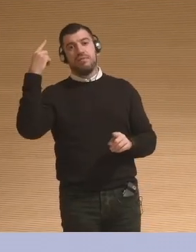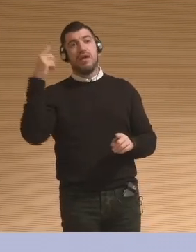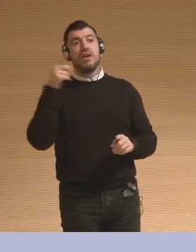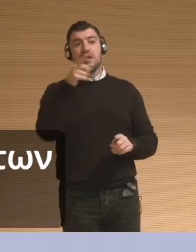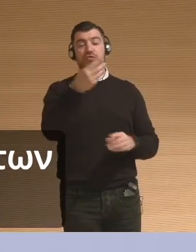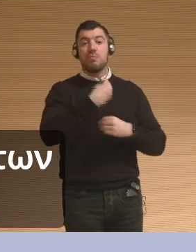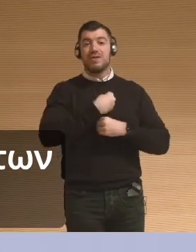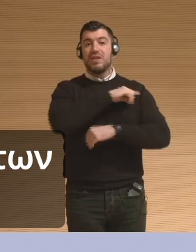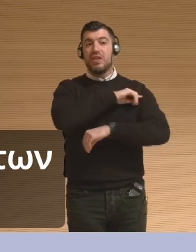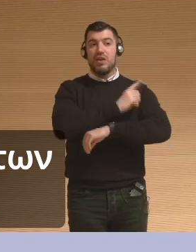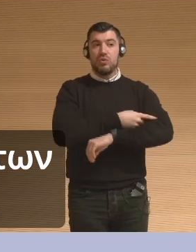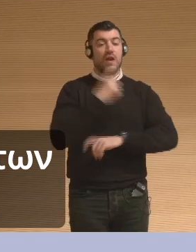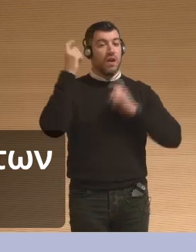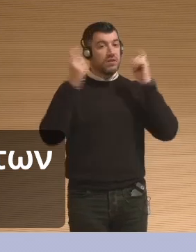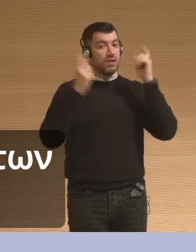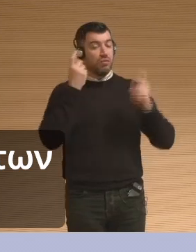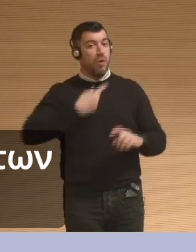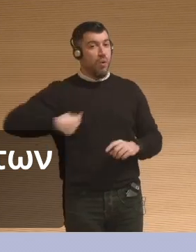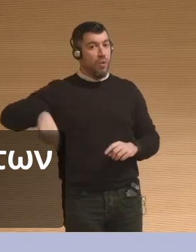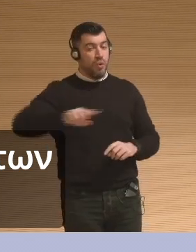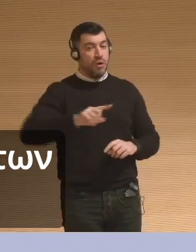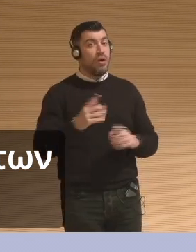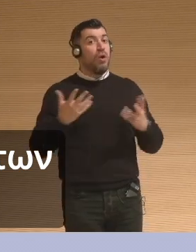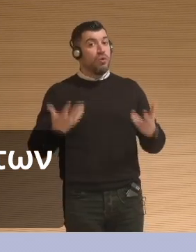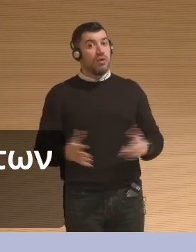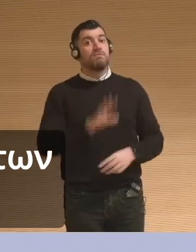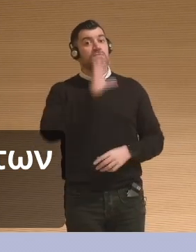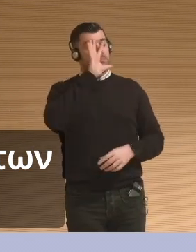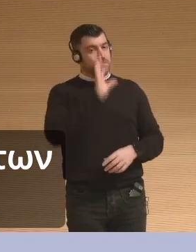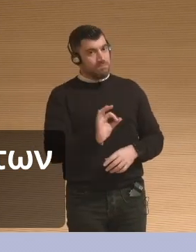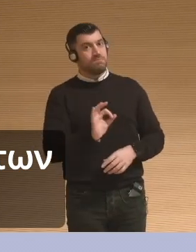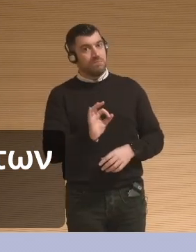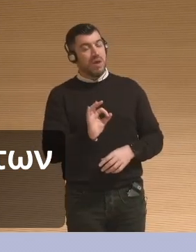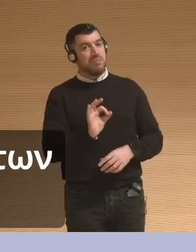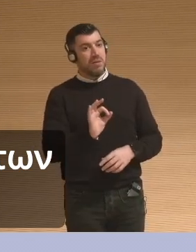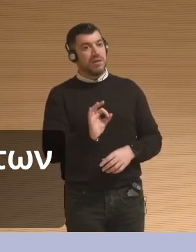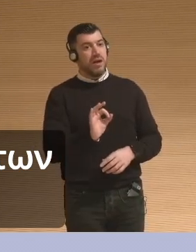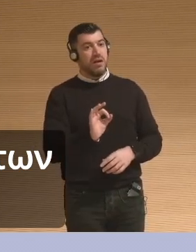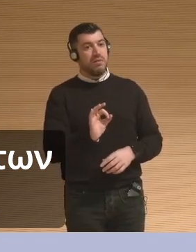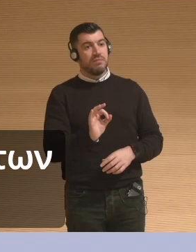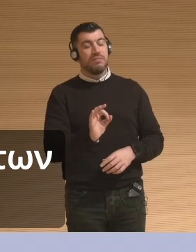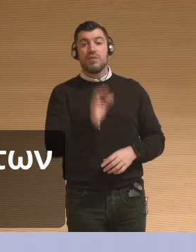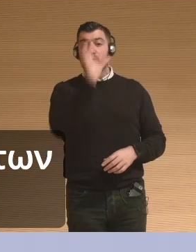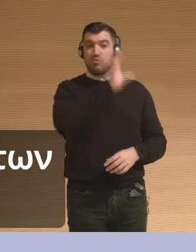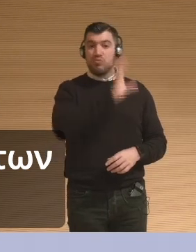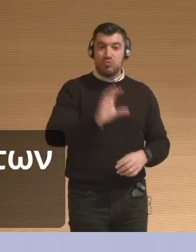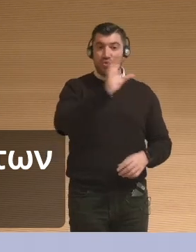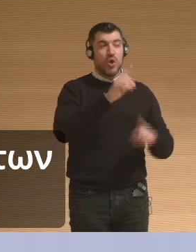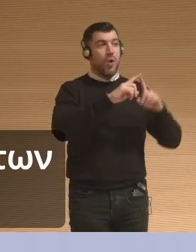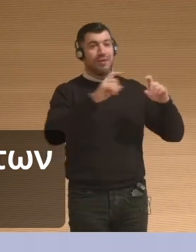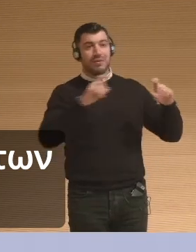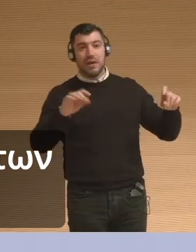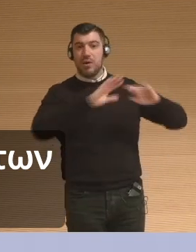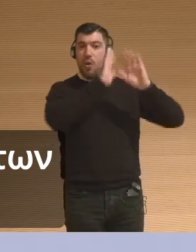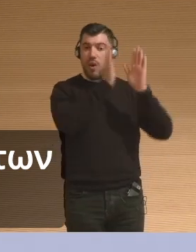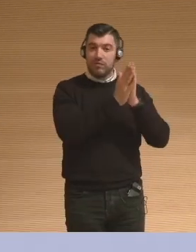our exhibitions and as a part of the shaping of the story of the exhibitions, the narrative experiences is, I think it's, it's